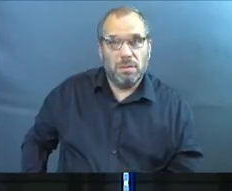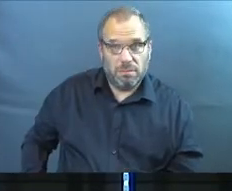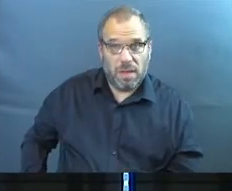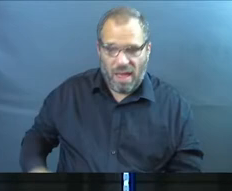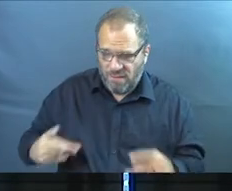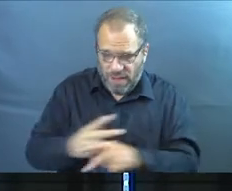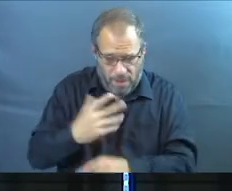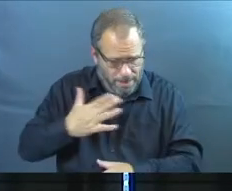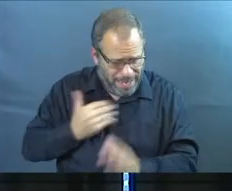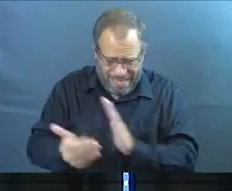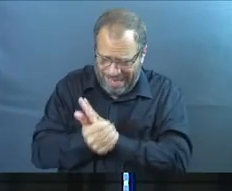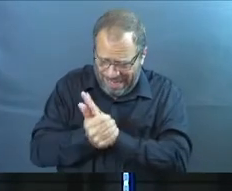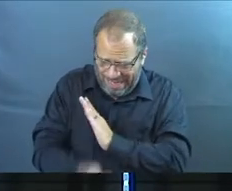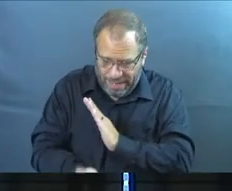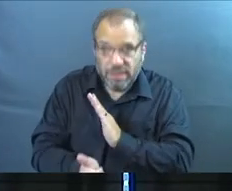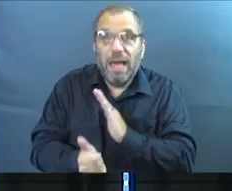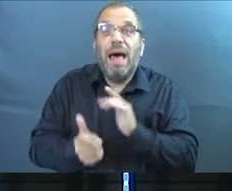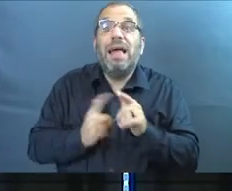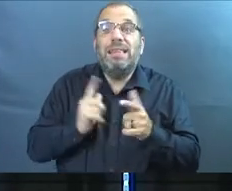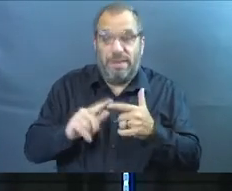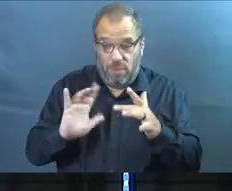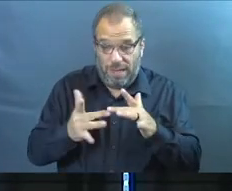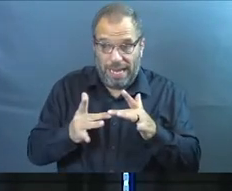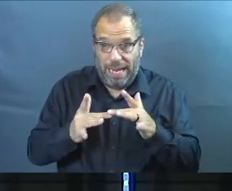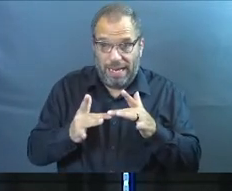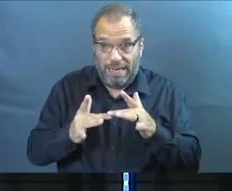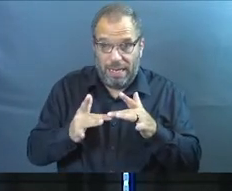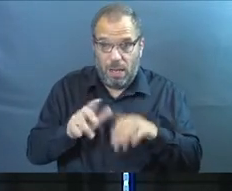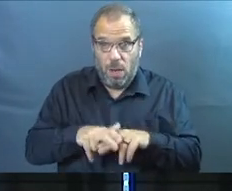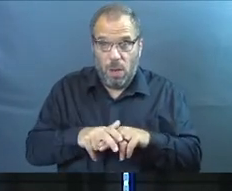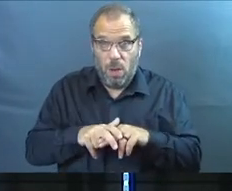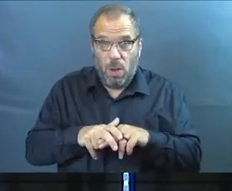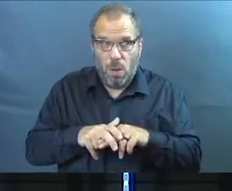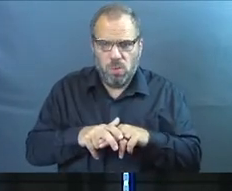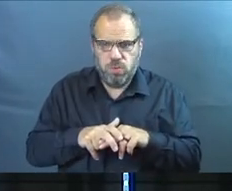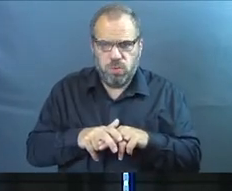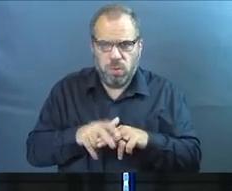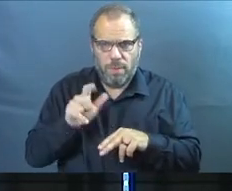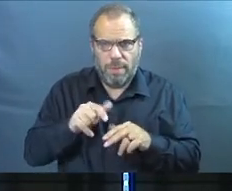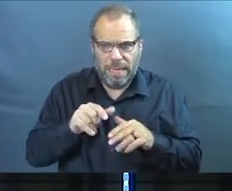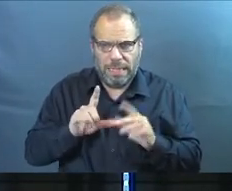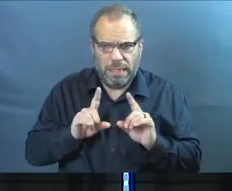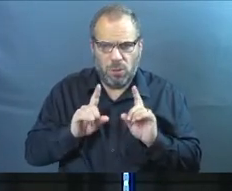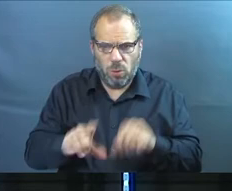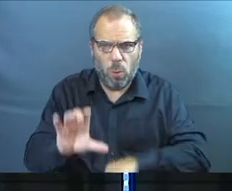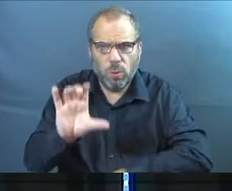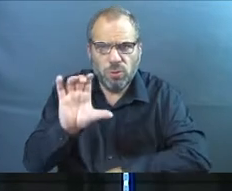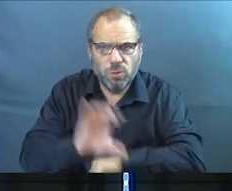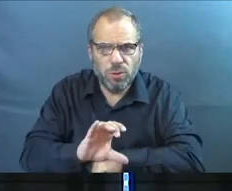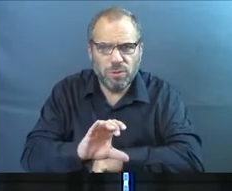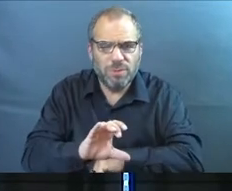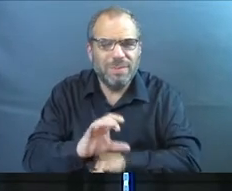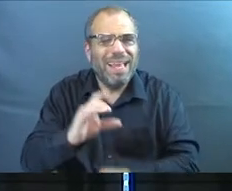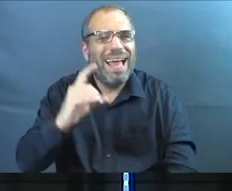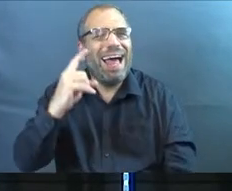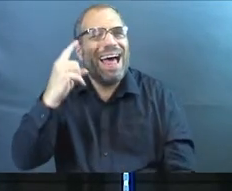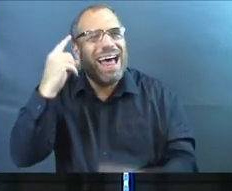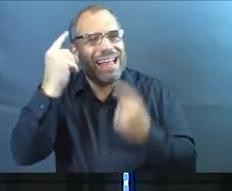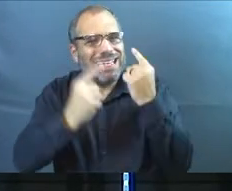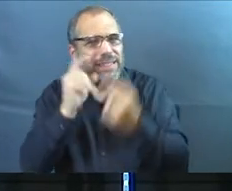Figure out what my gifts are. And then if you're online, maybe God's calling you to be around some people. Consider that.